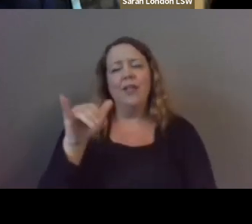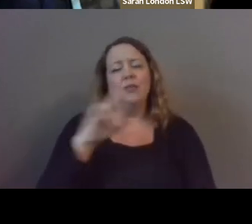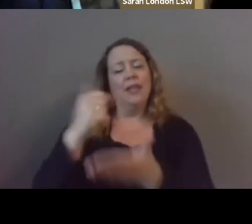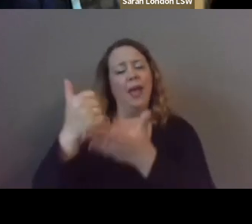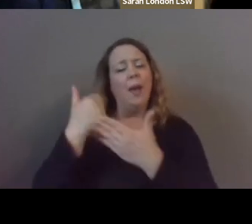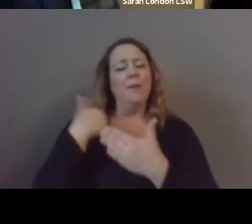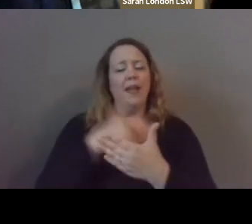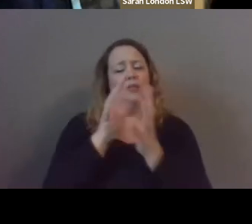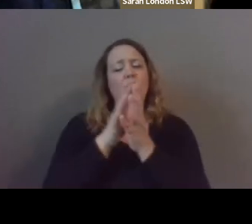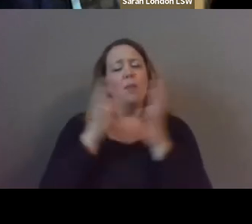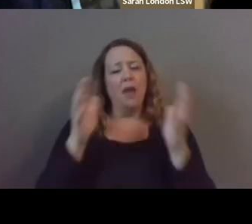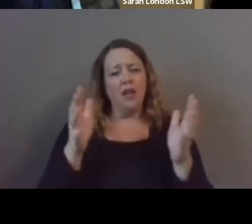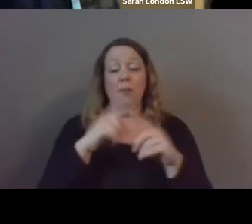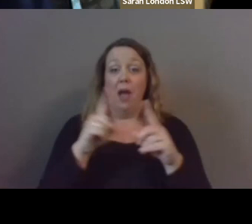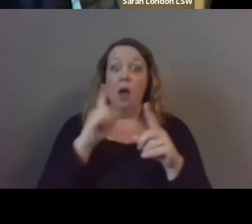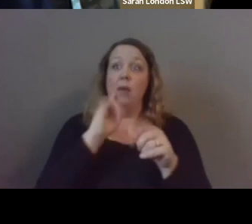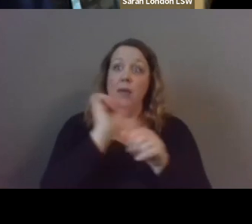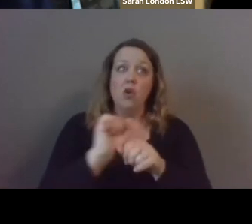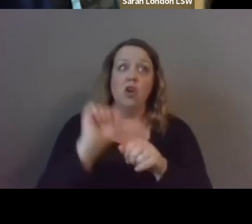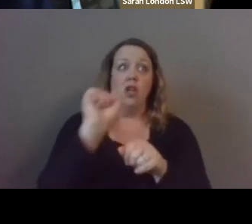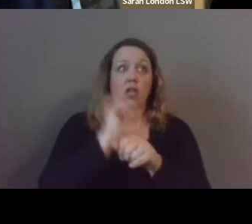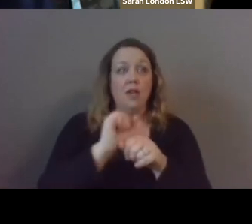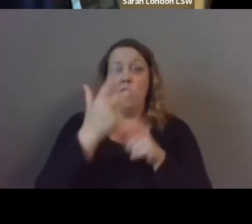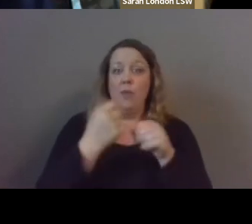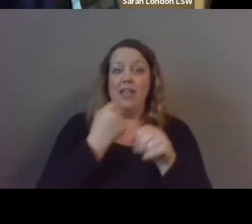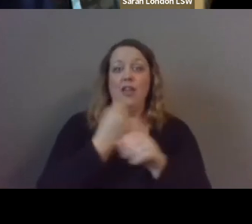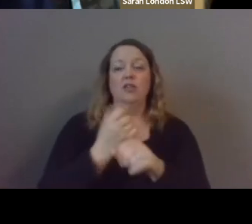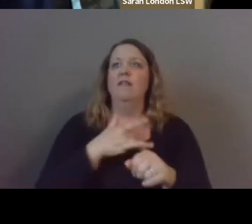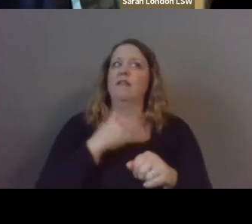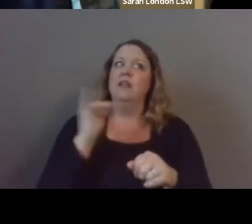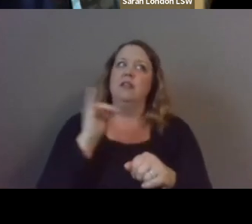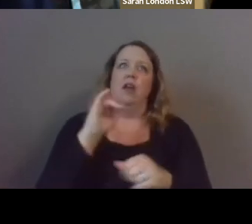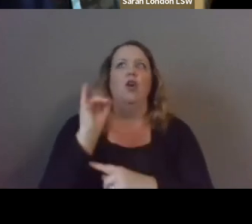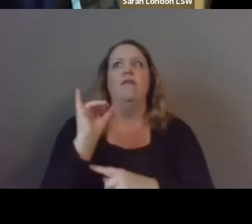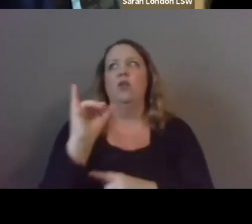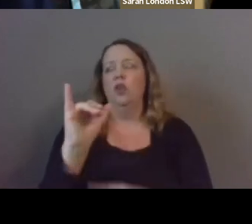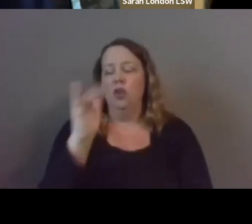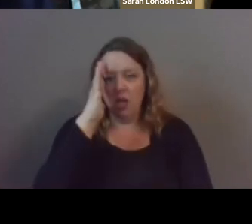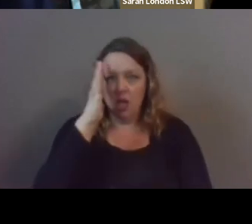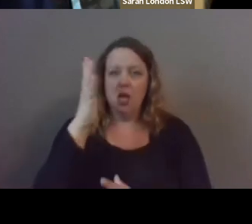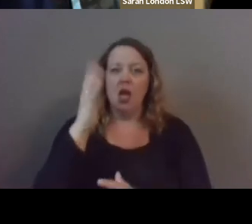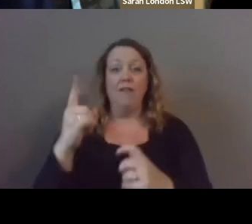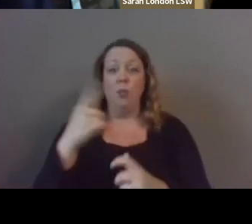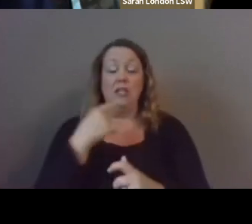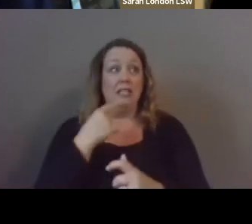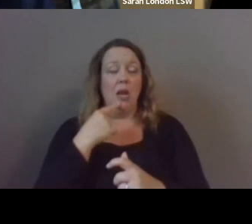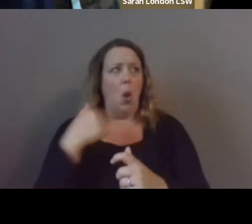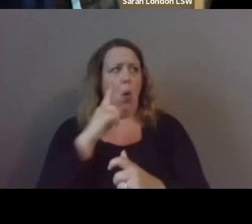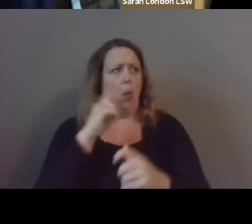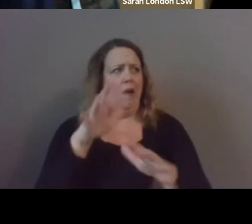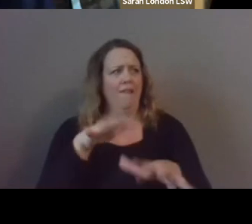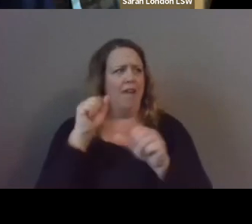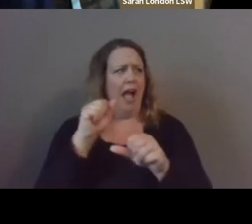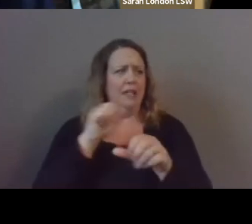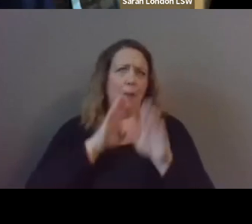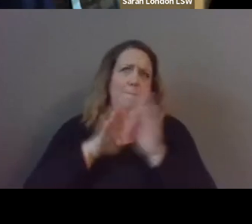again we've been at this three years and it feels like a lifetime to me and everybody else is telling me that we're moving at light speed with with the